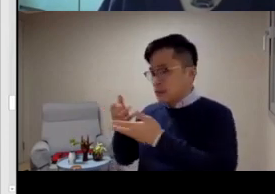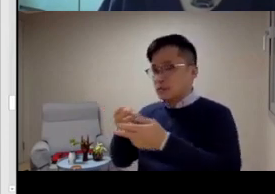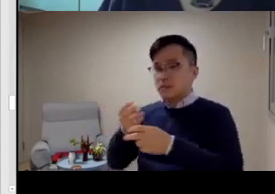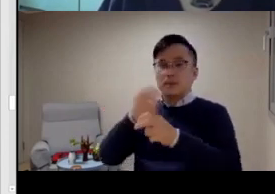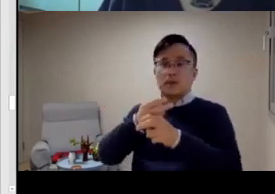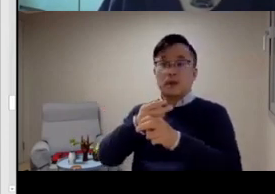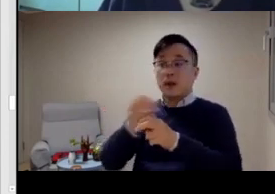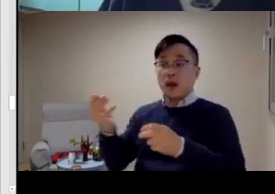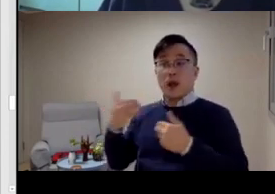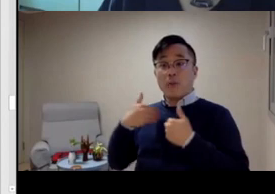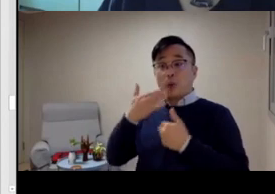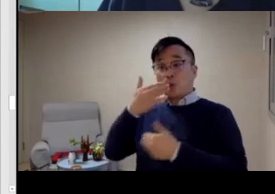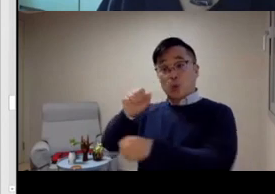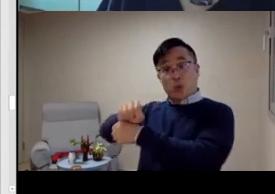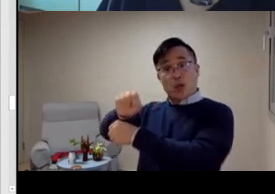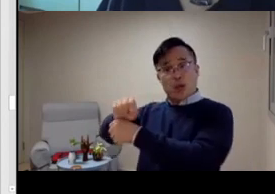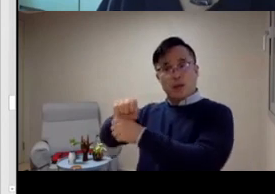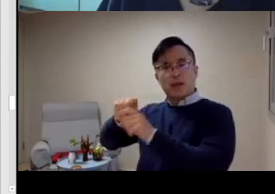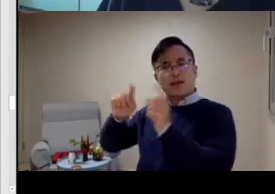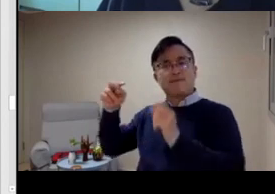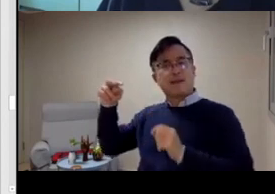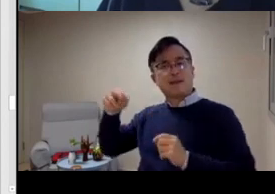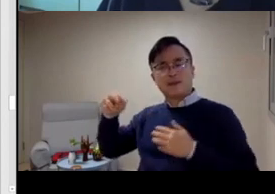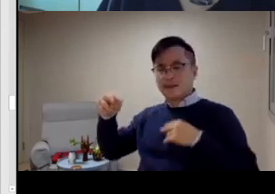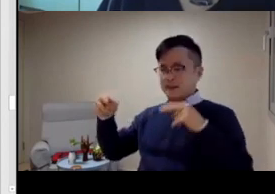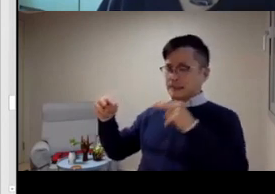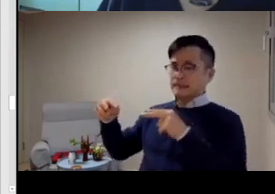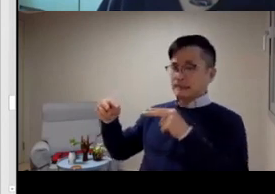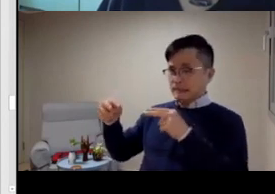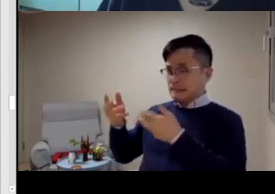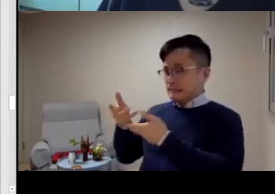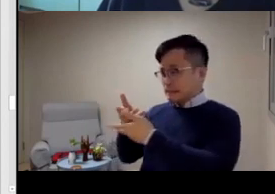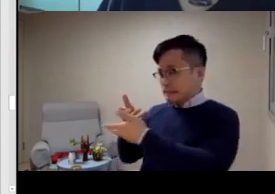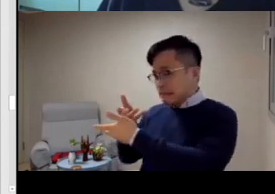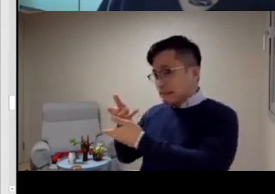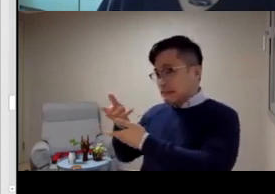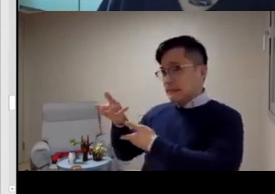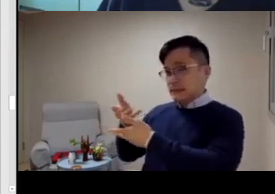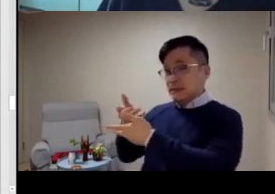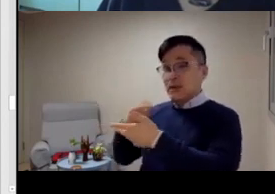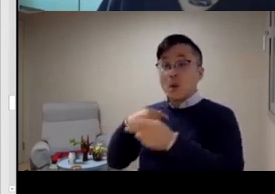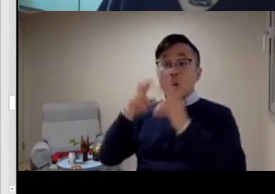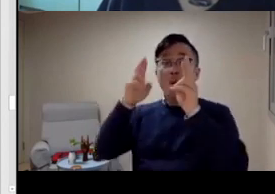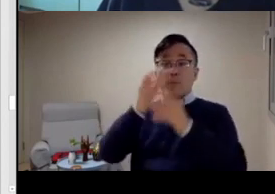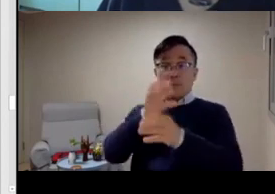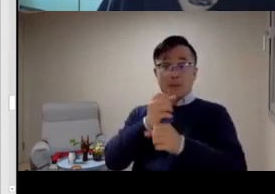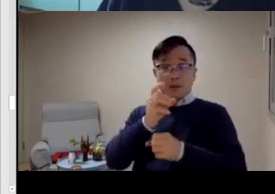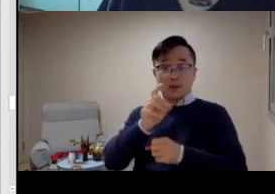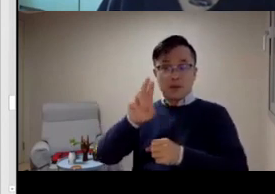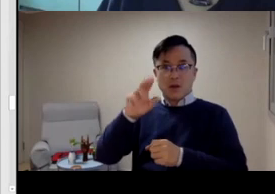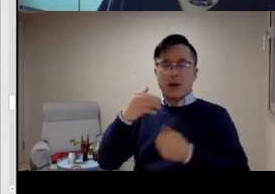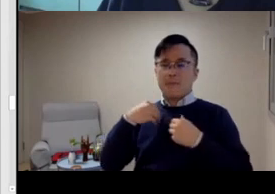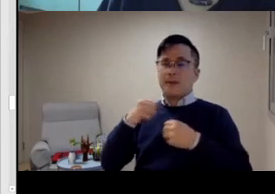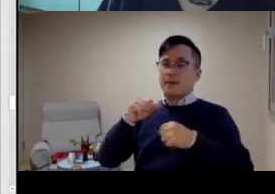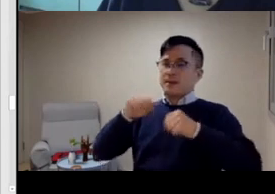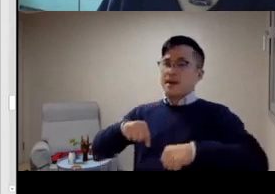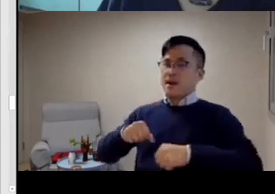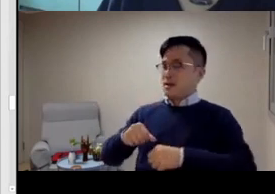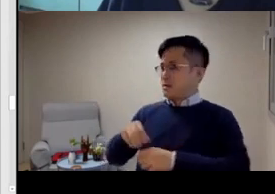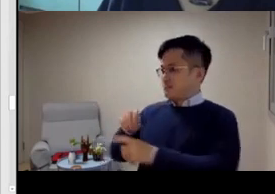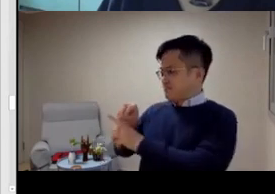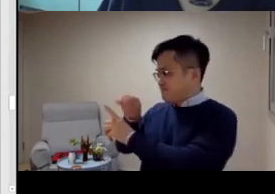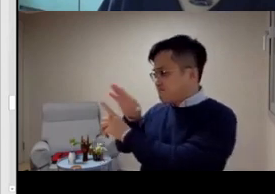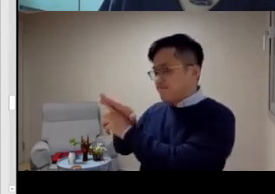with the deaf community. But sometimes I have